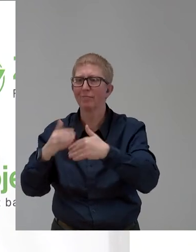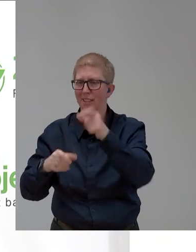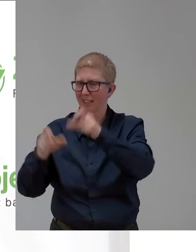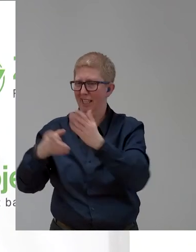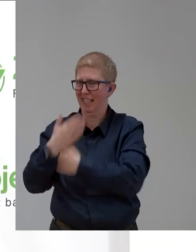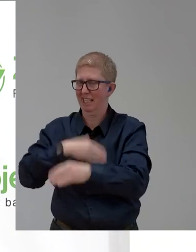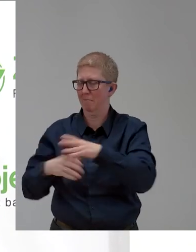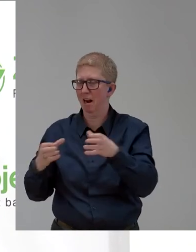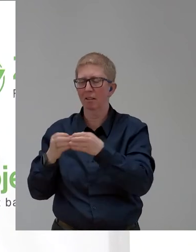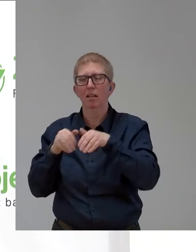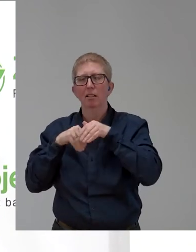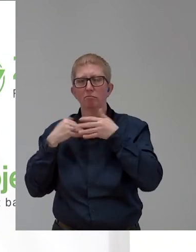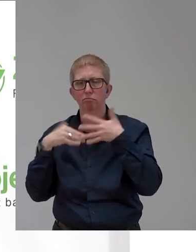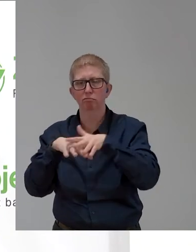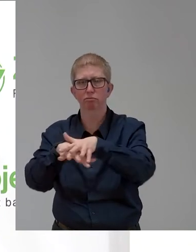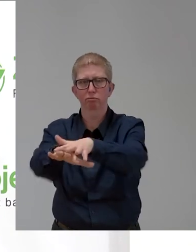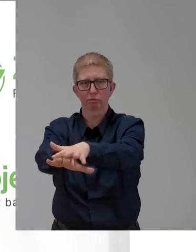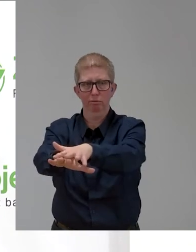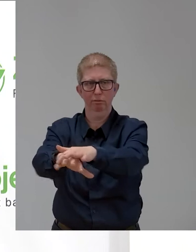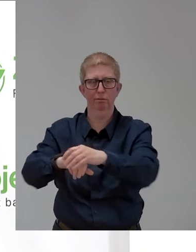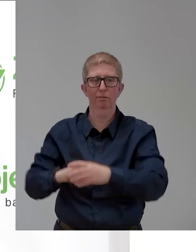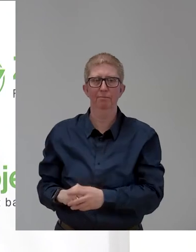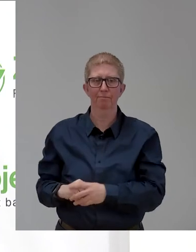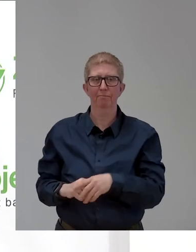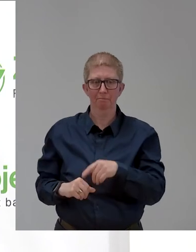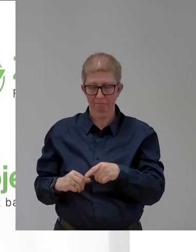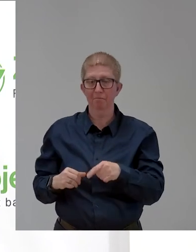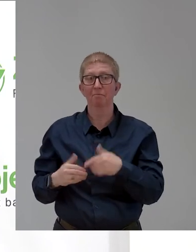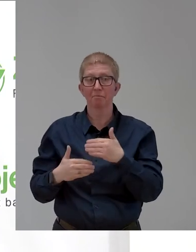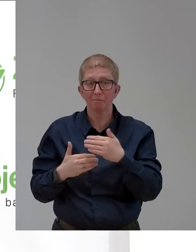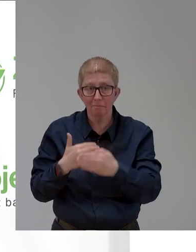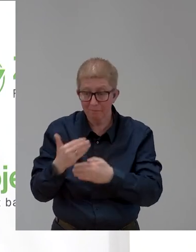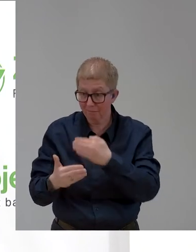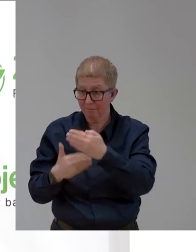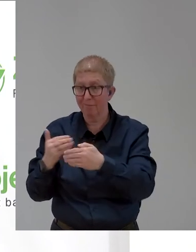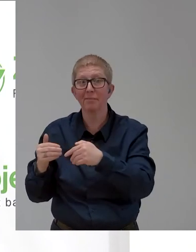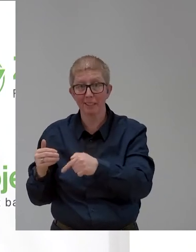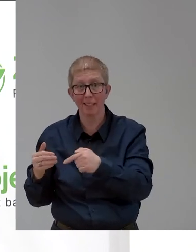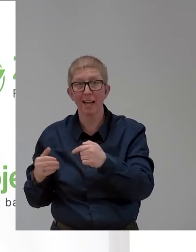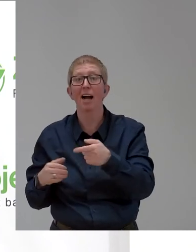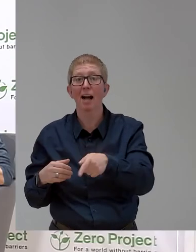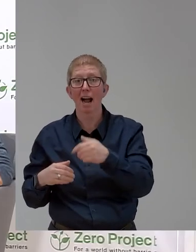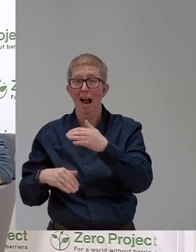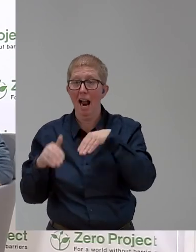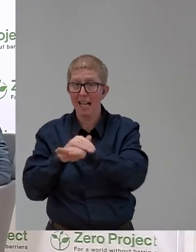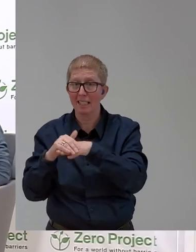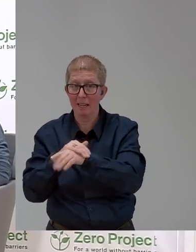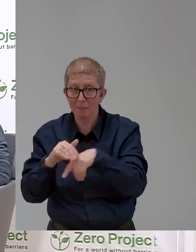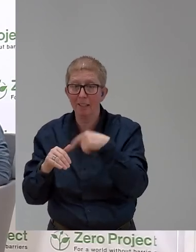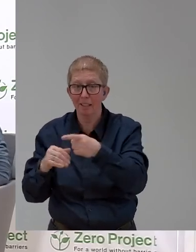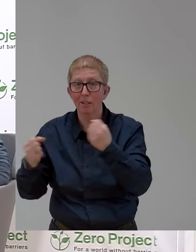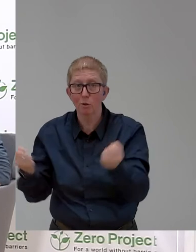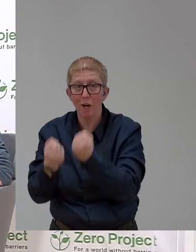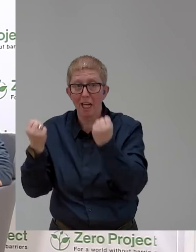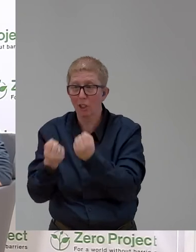And sort of increasing the access to already existing trainings. It's out there. It really opens up the doors